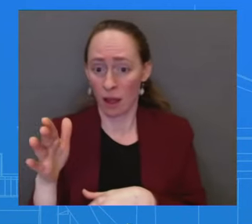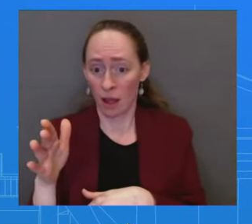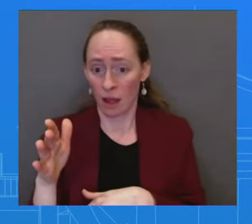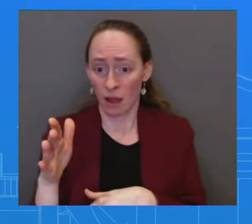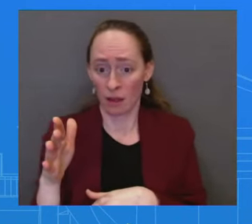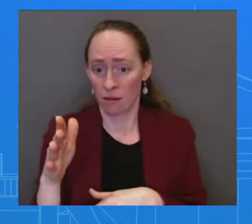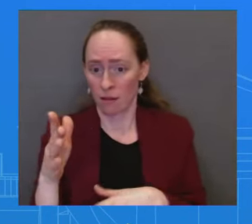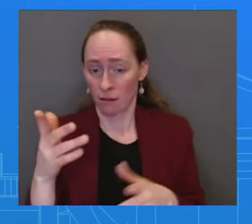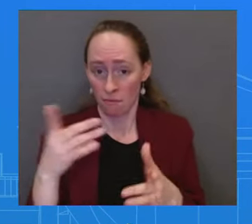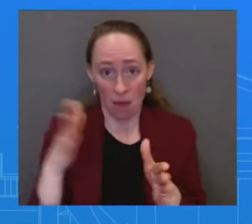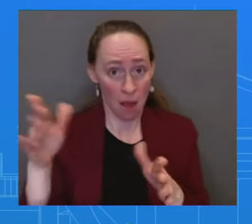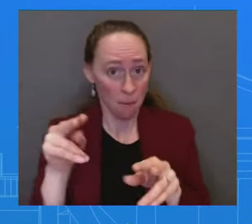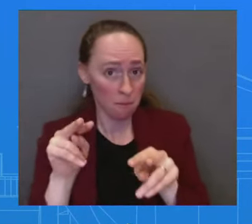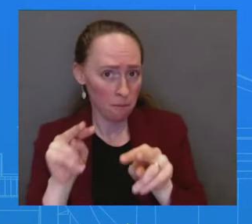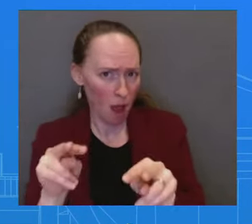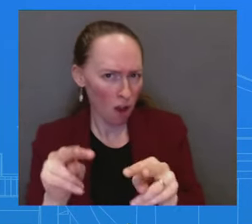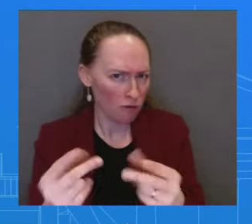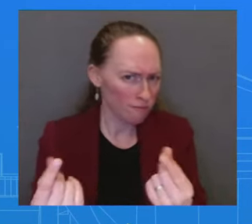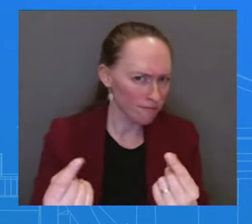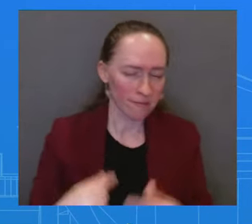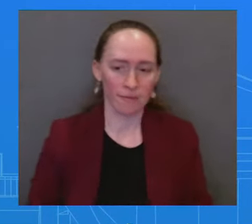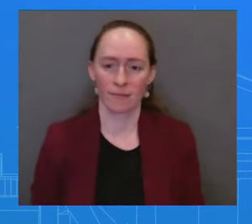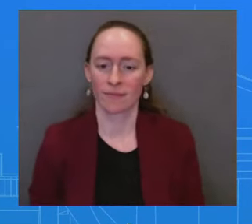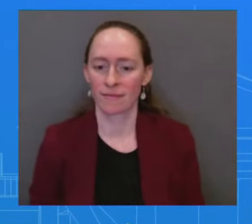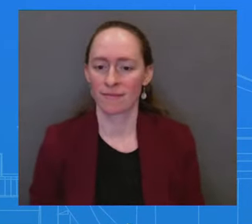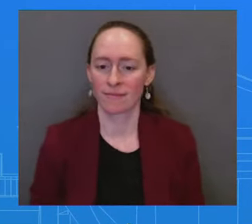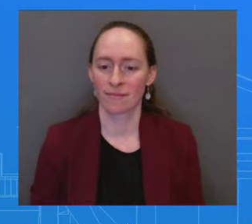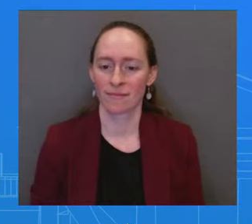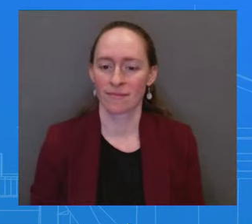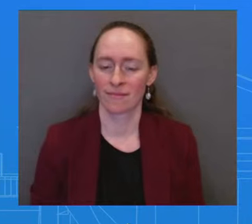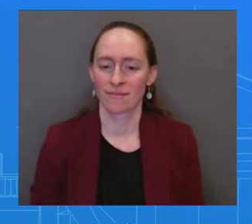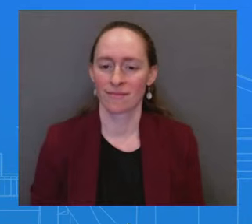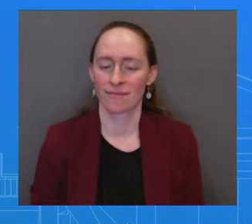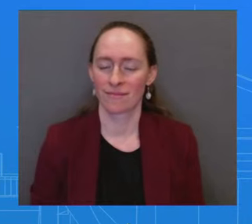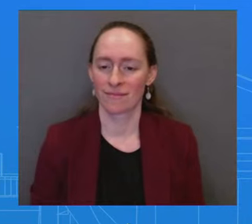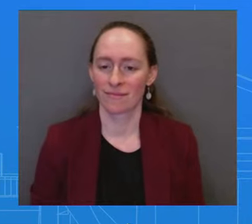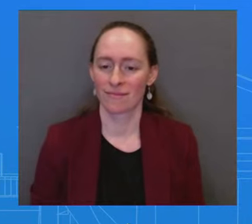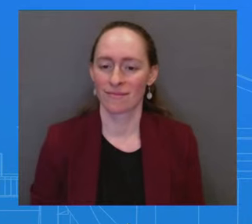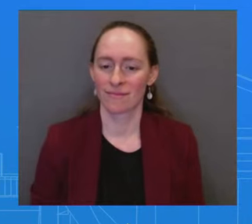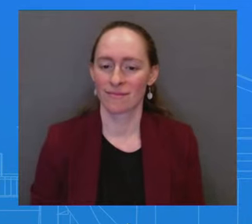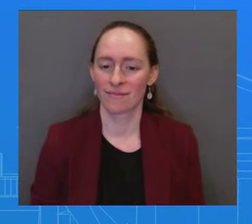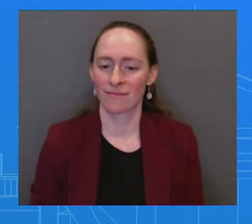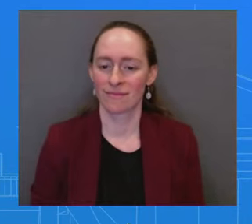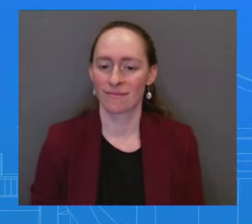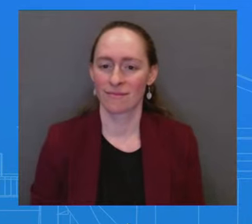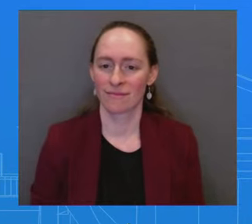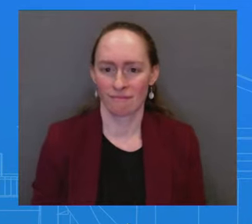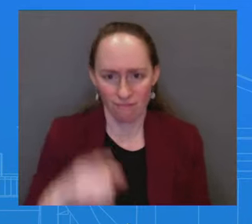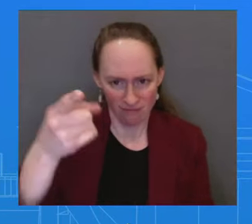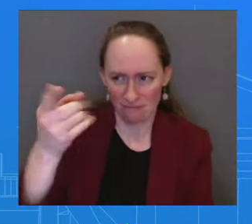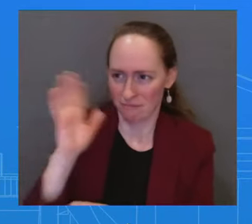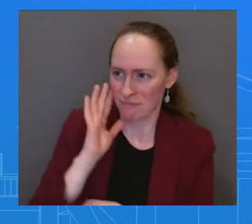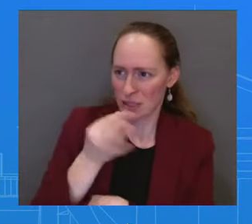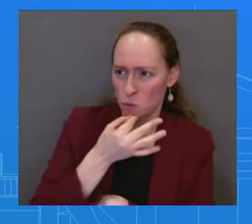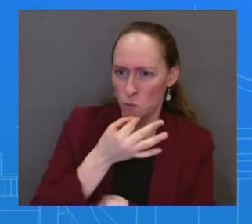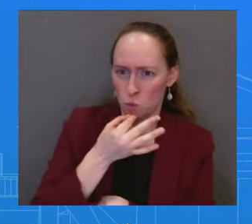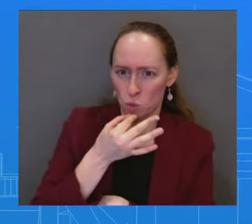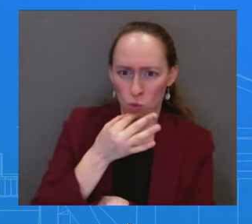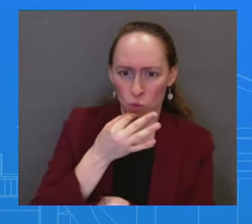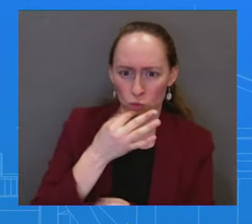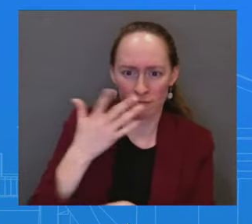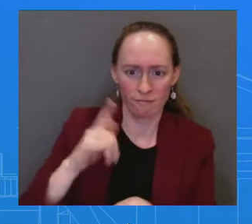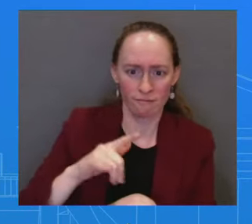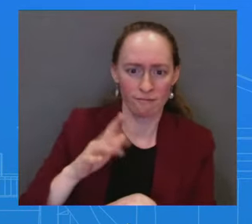appreciate the question. So look, as you know, the President is going to be heading out in a couple of hours to head to Virginia. He's going to be doing a